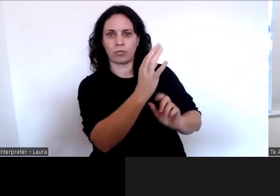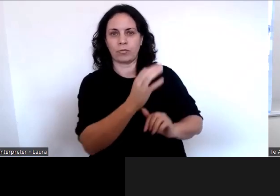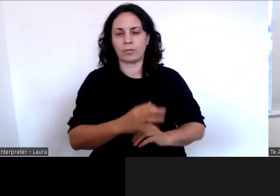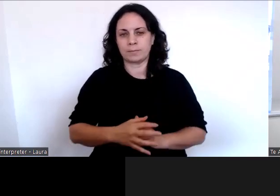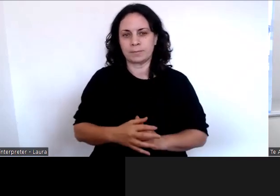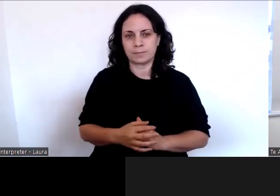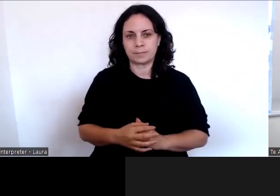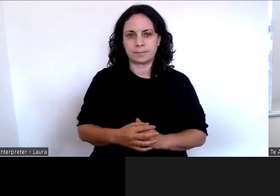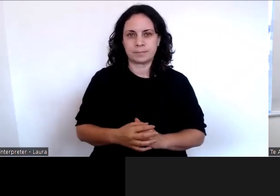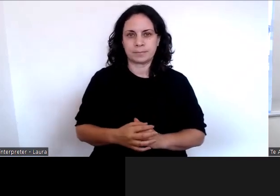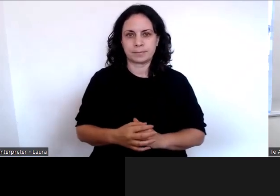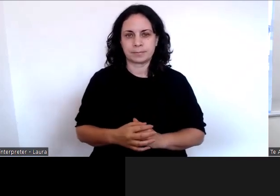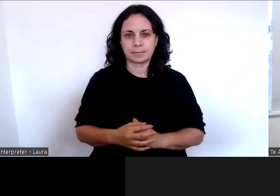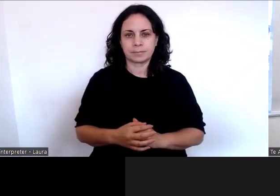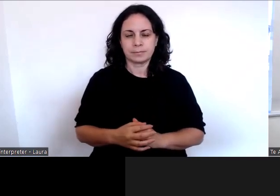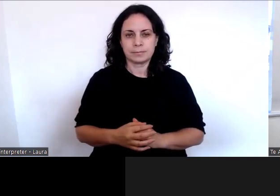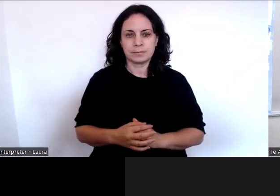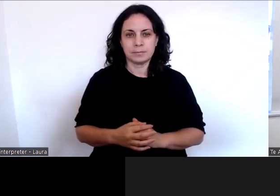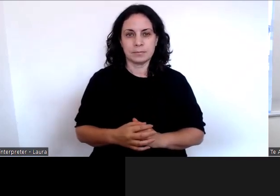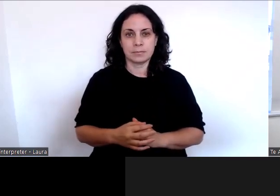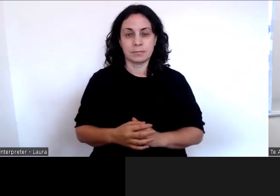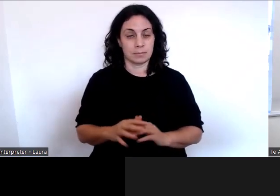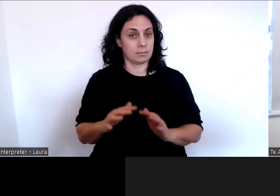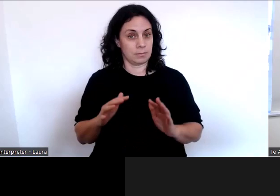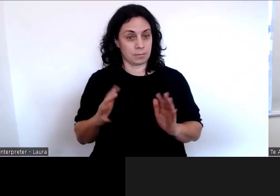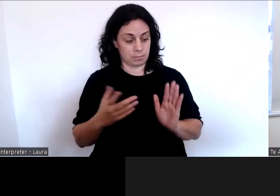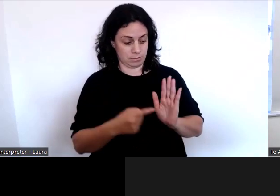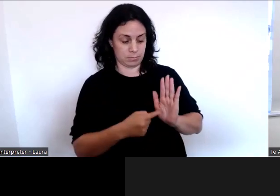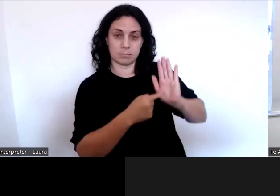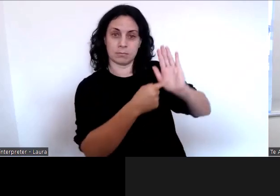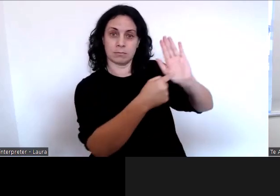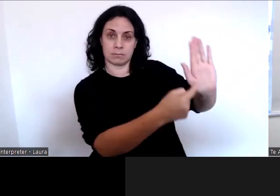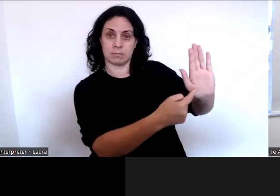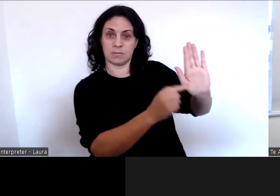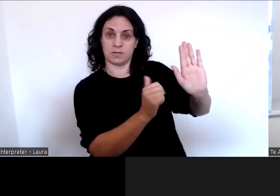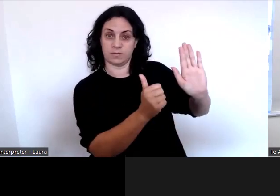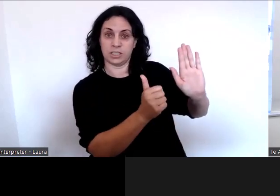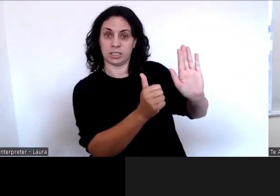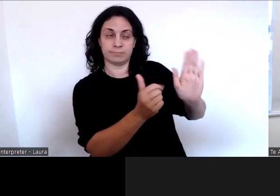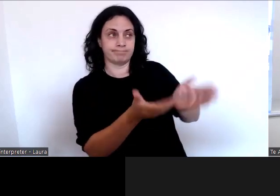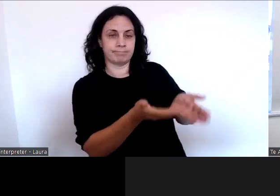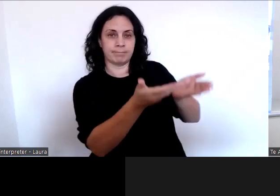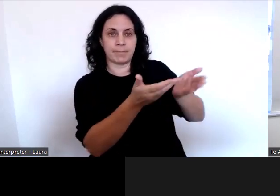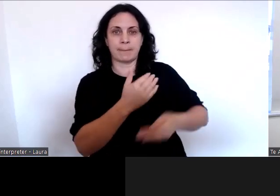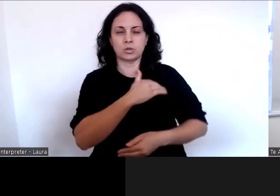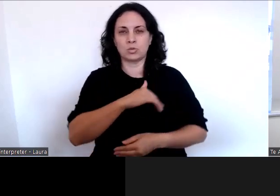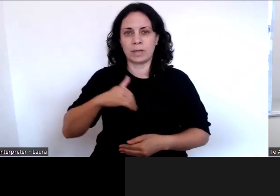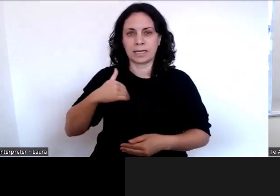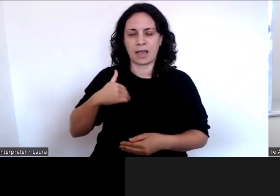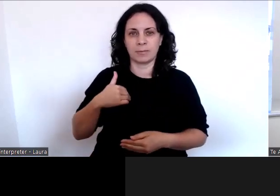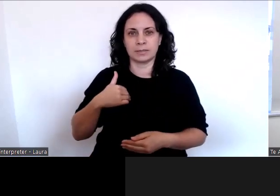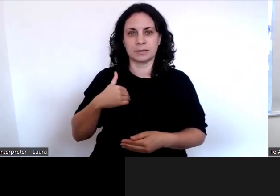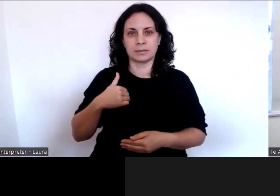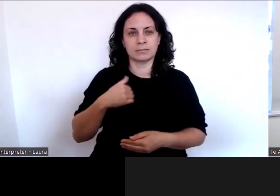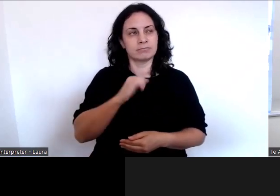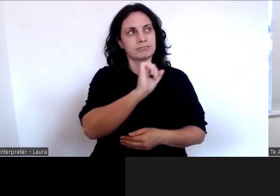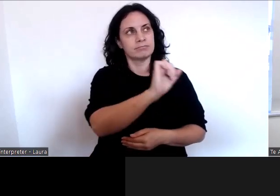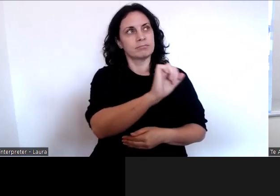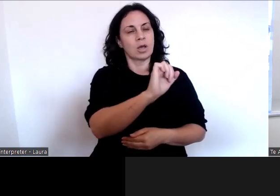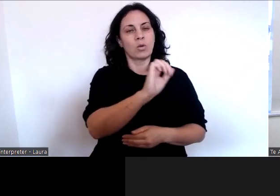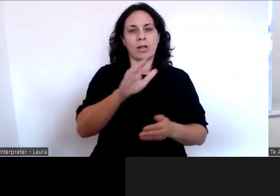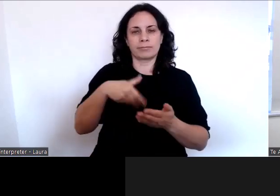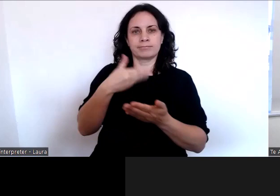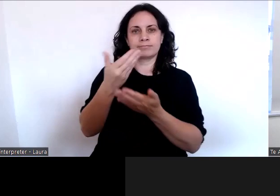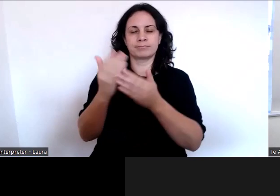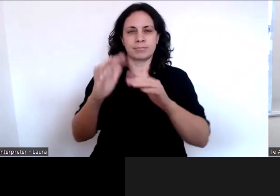Now the ball is then in the government's court. The government will lay our report before parliament. It